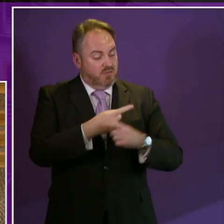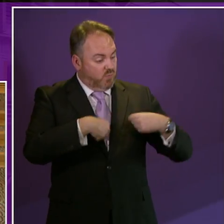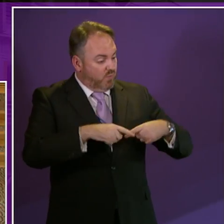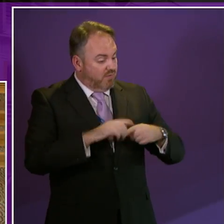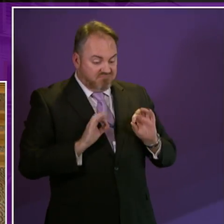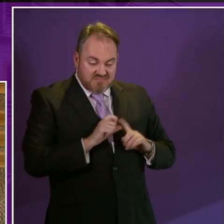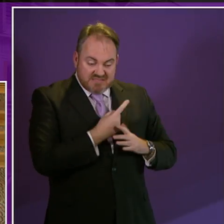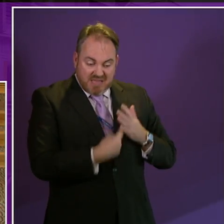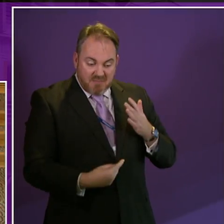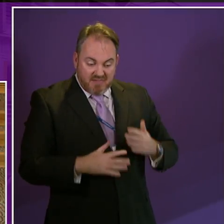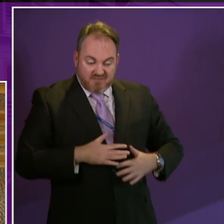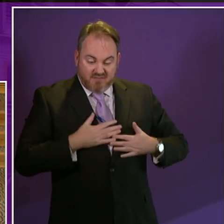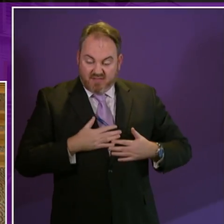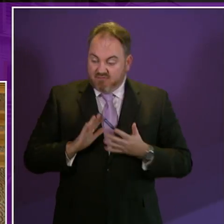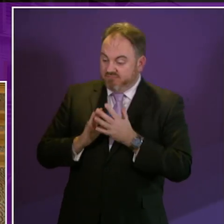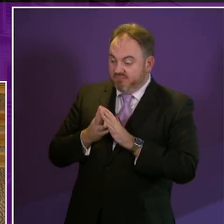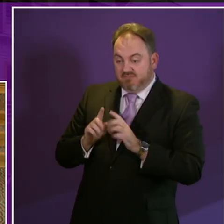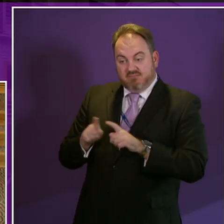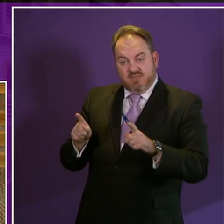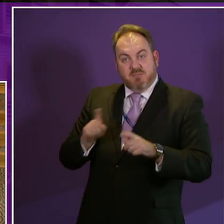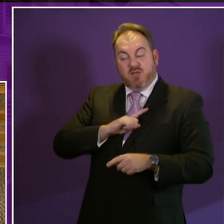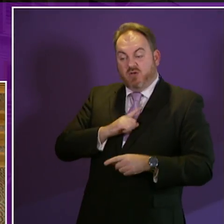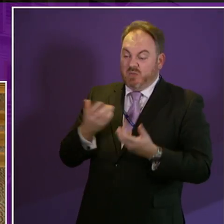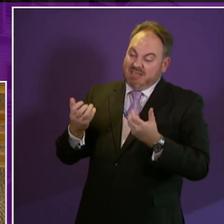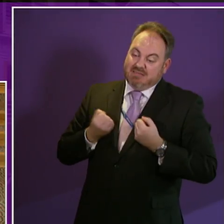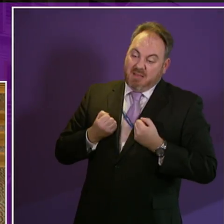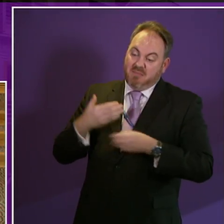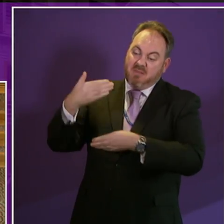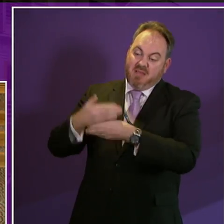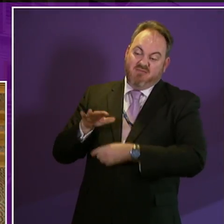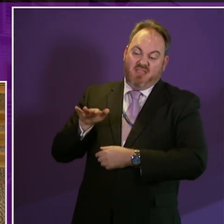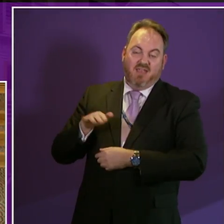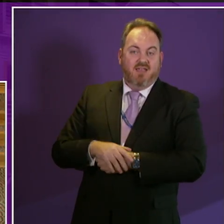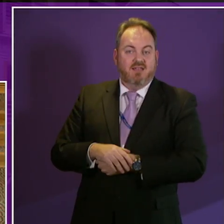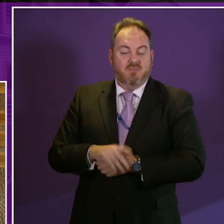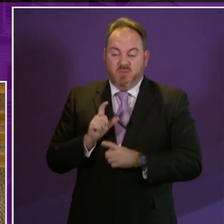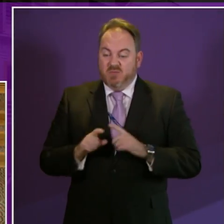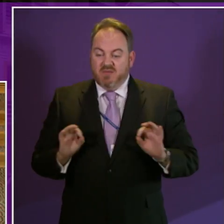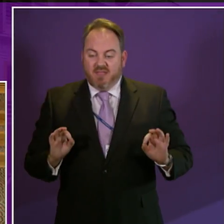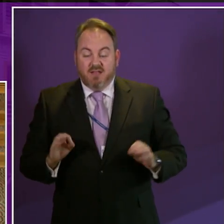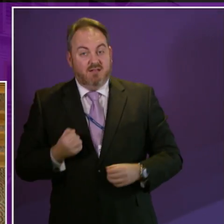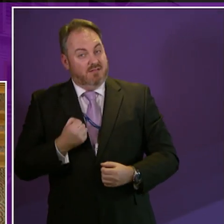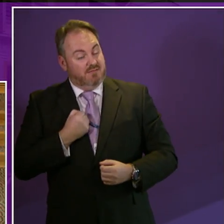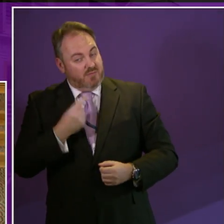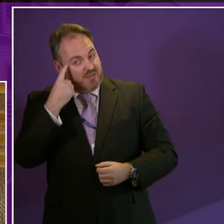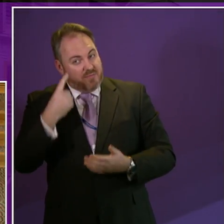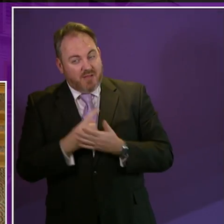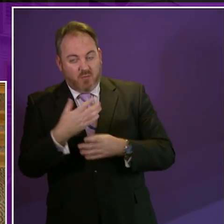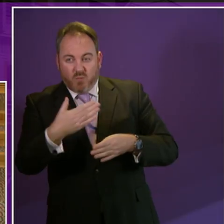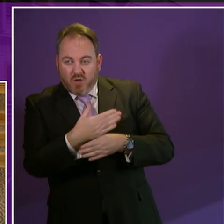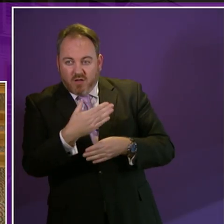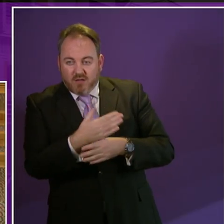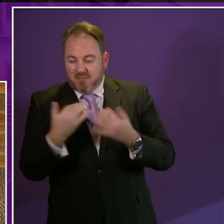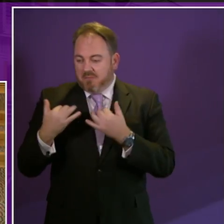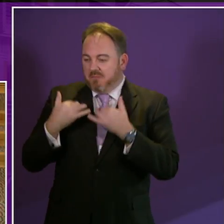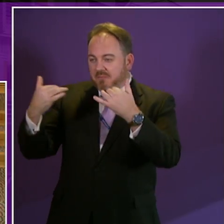either put in their way or allow to stay unchallenged. Our homes, our transport, our workplaces, our public services and